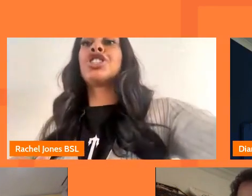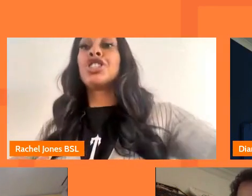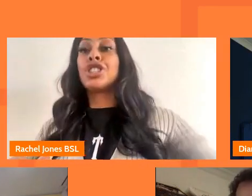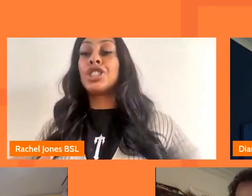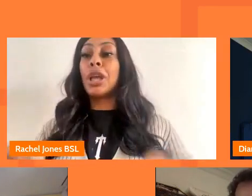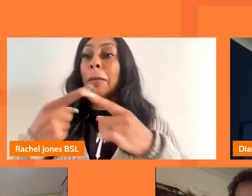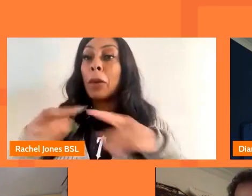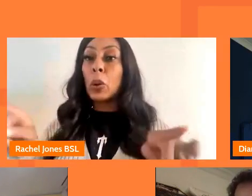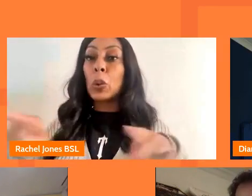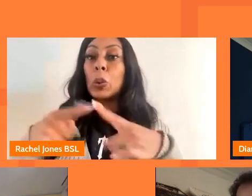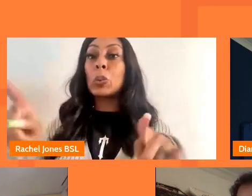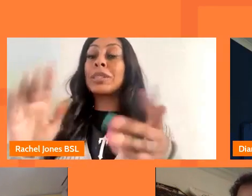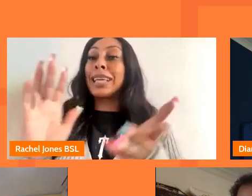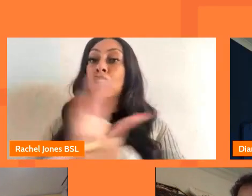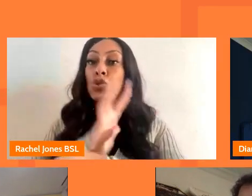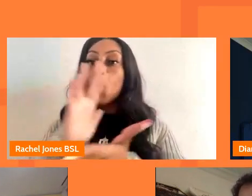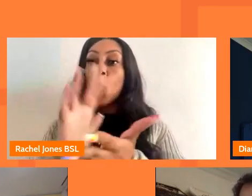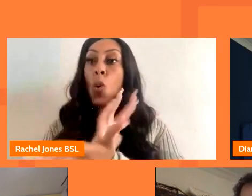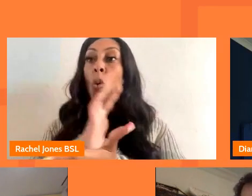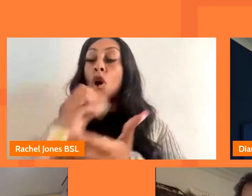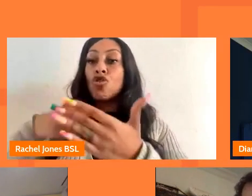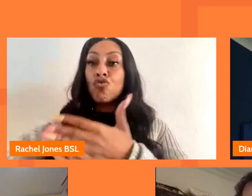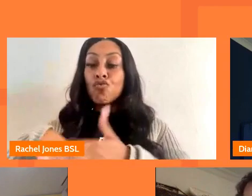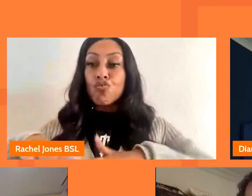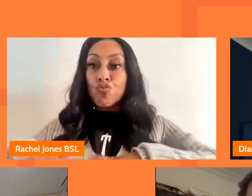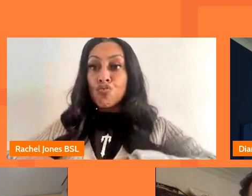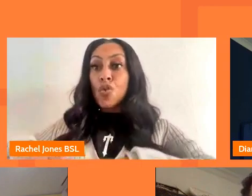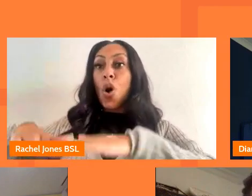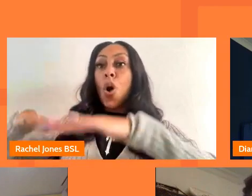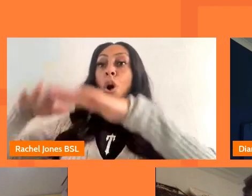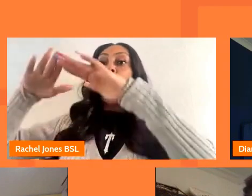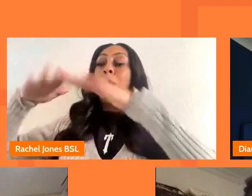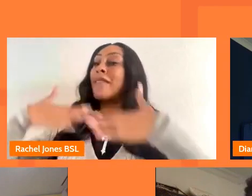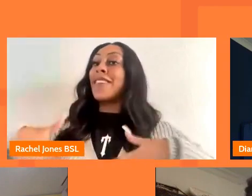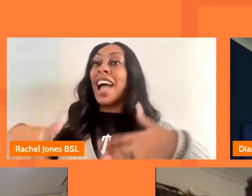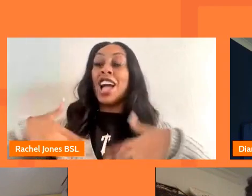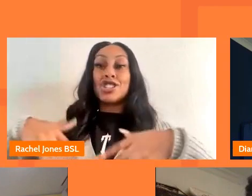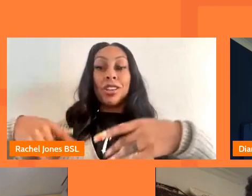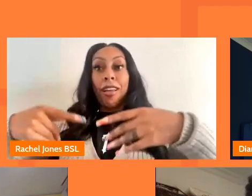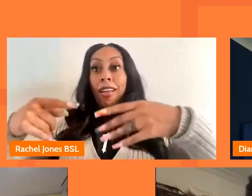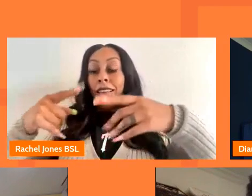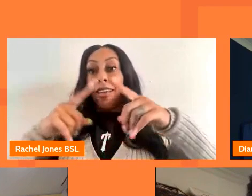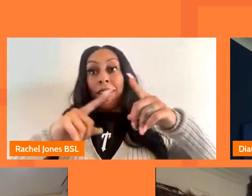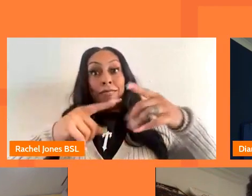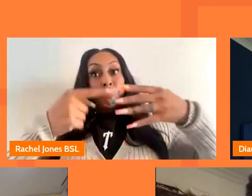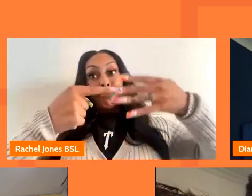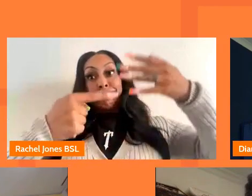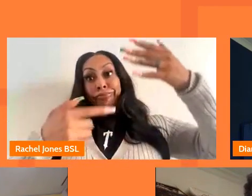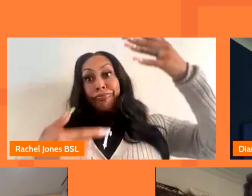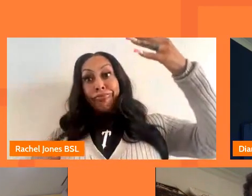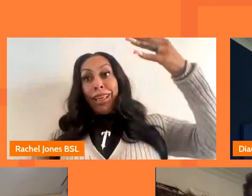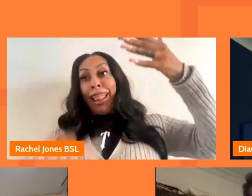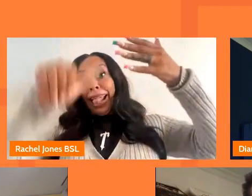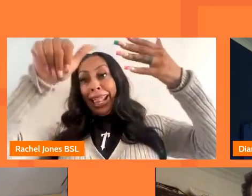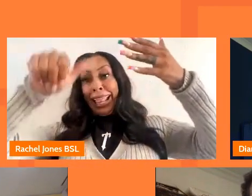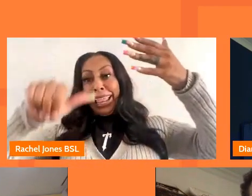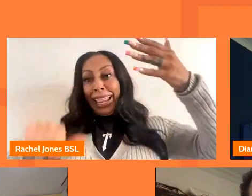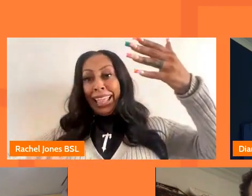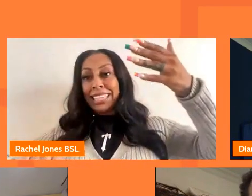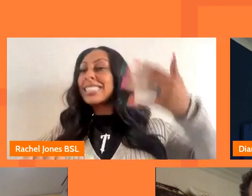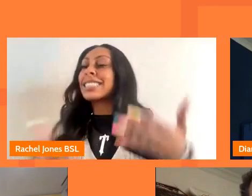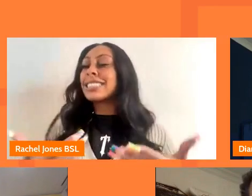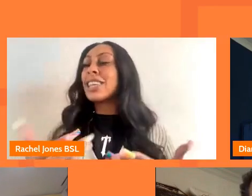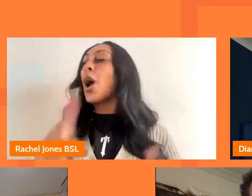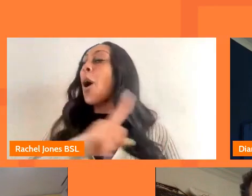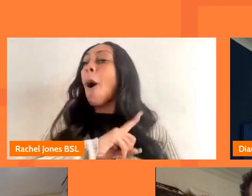um enjoyment growing up fashion i mean i i could go on and on but i think also in terms of why does it matter